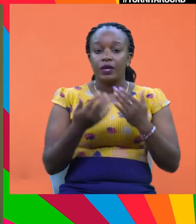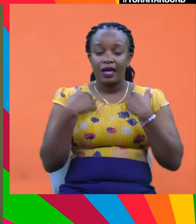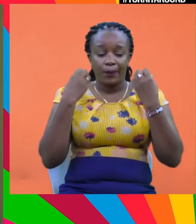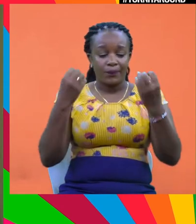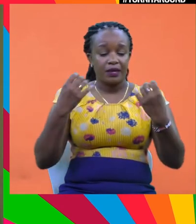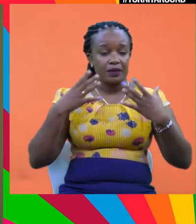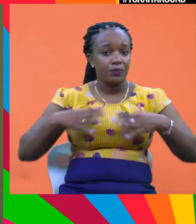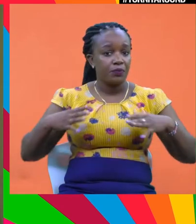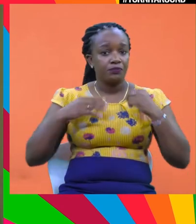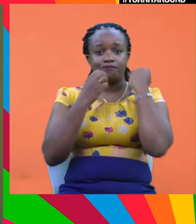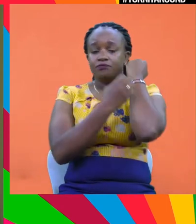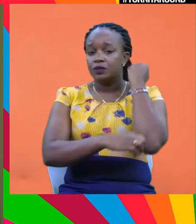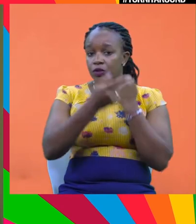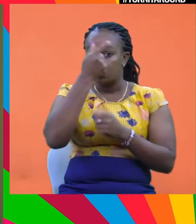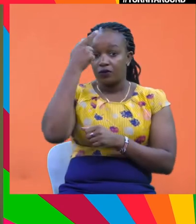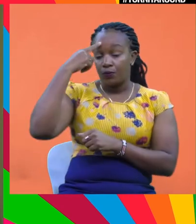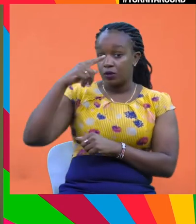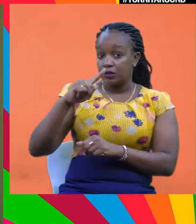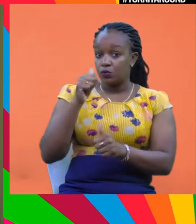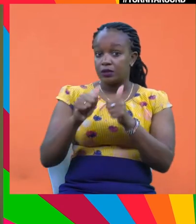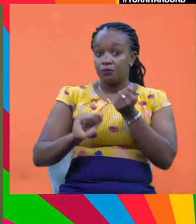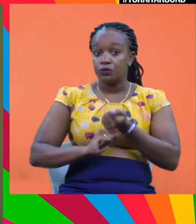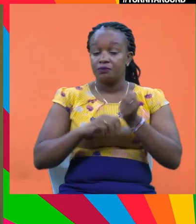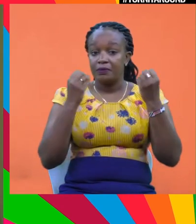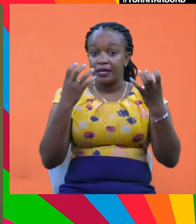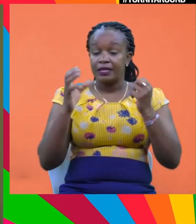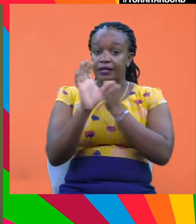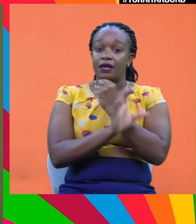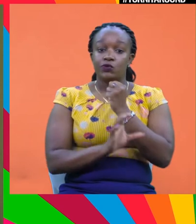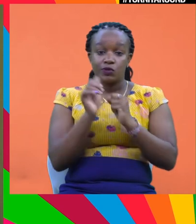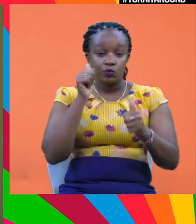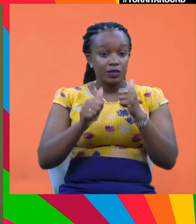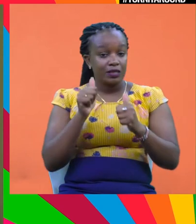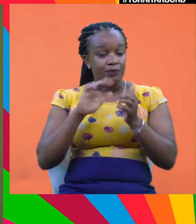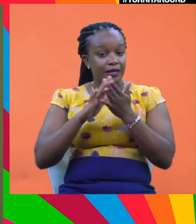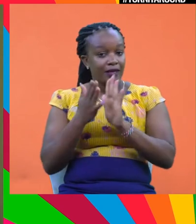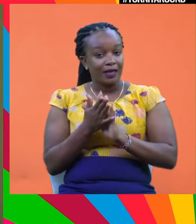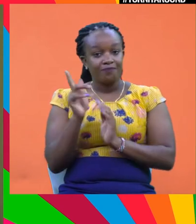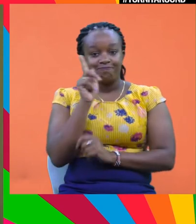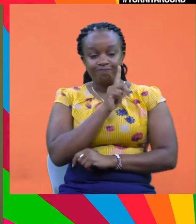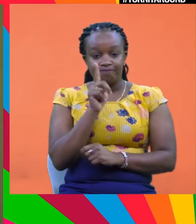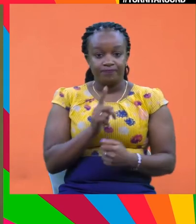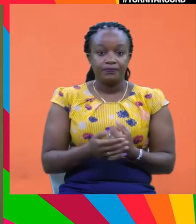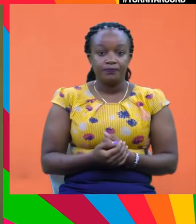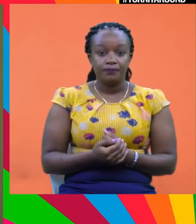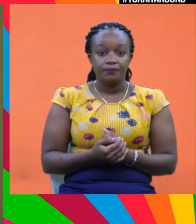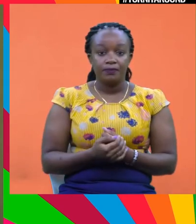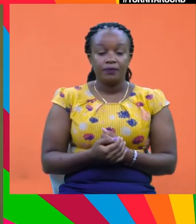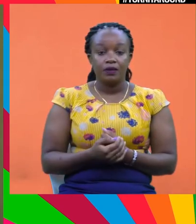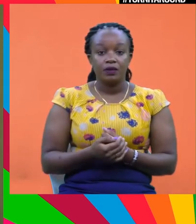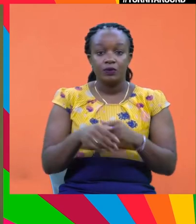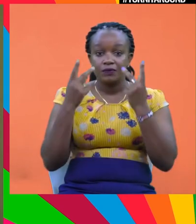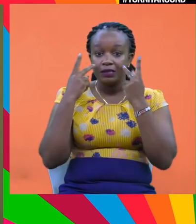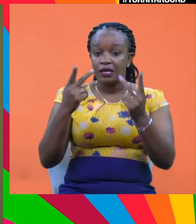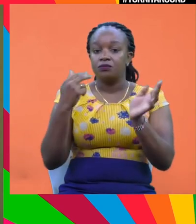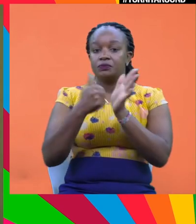bankruptcies because of policy support in most countries, but this may yet come and haunt us. And also, we have